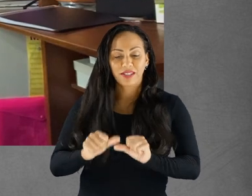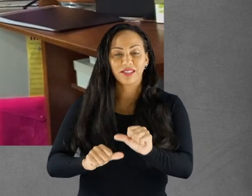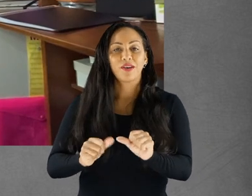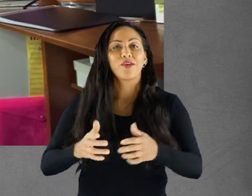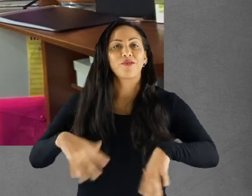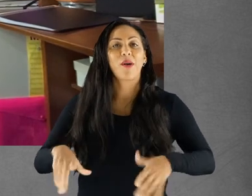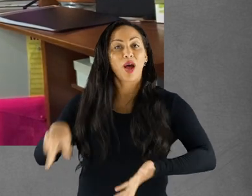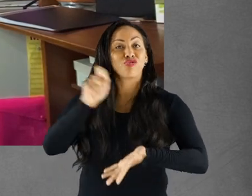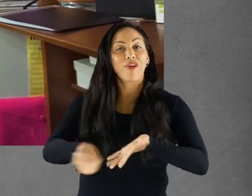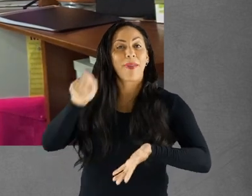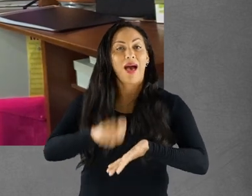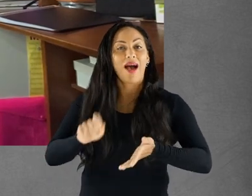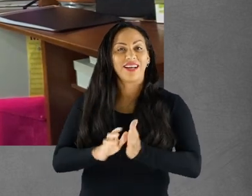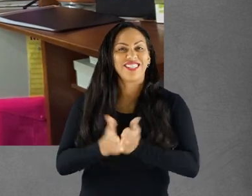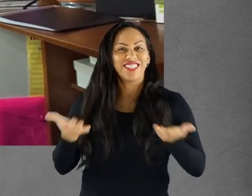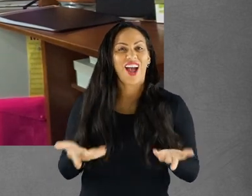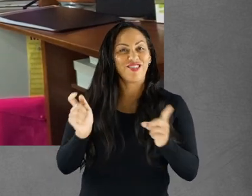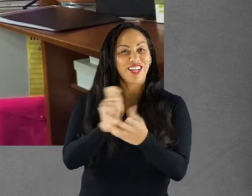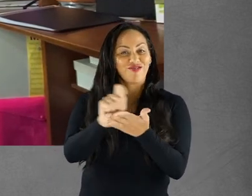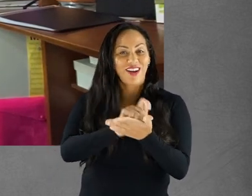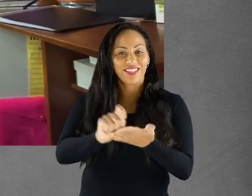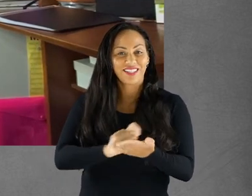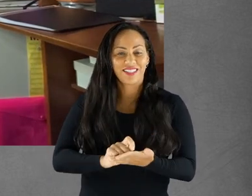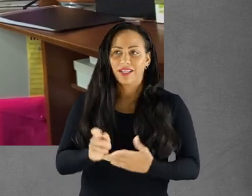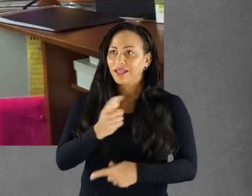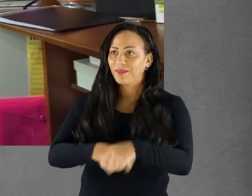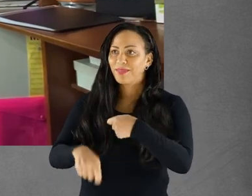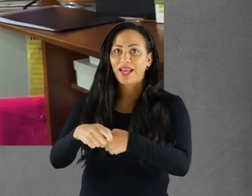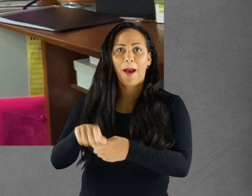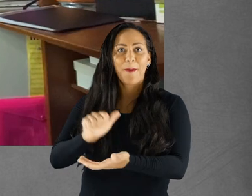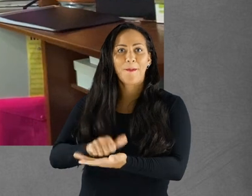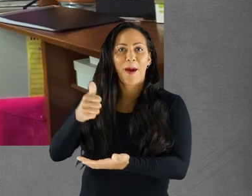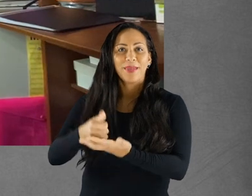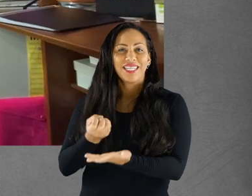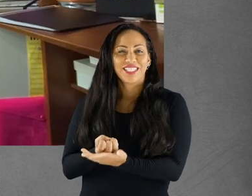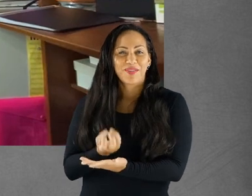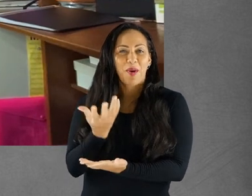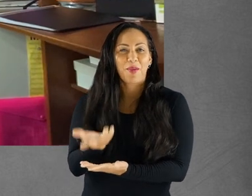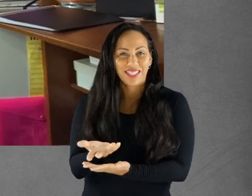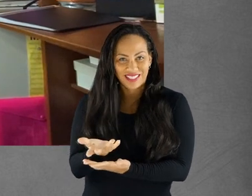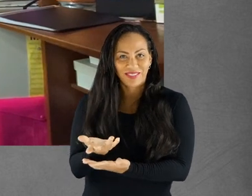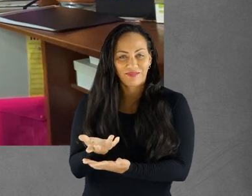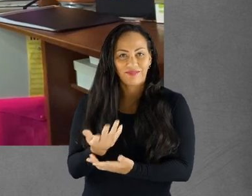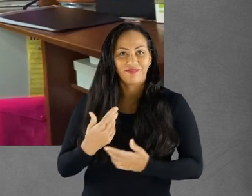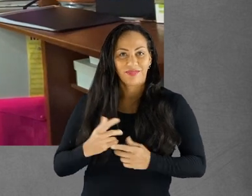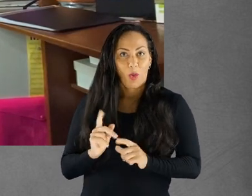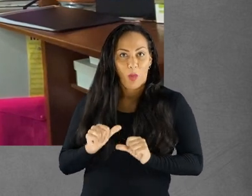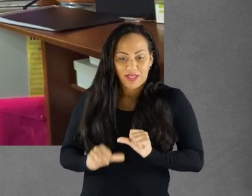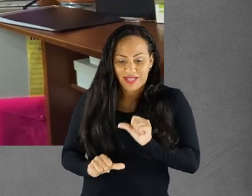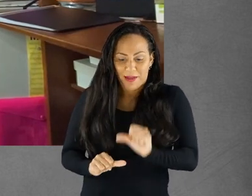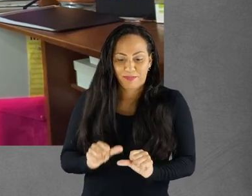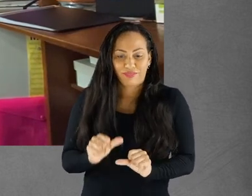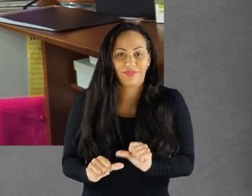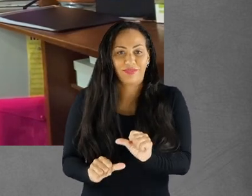scribbler to becoming a published poet. The steps that were taken